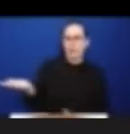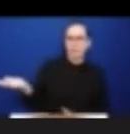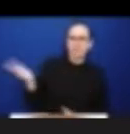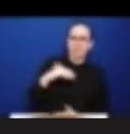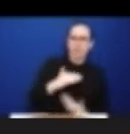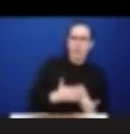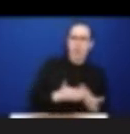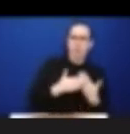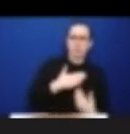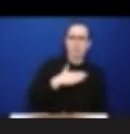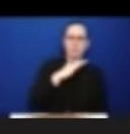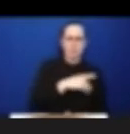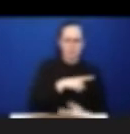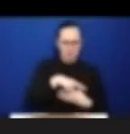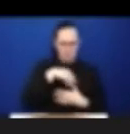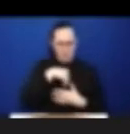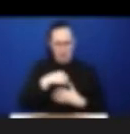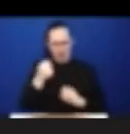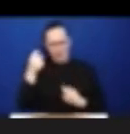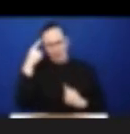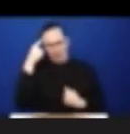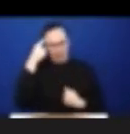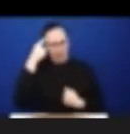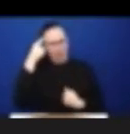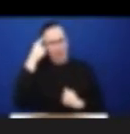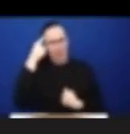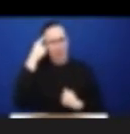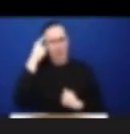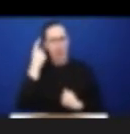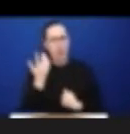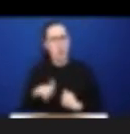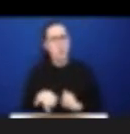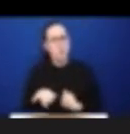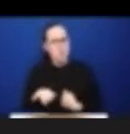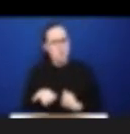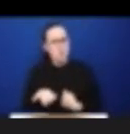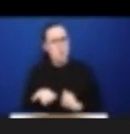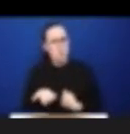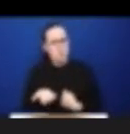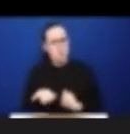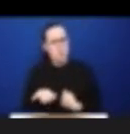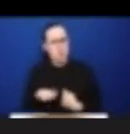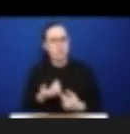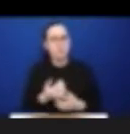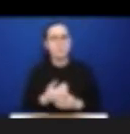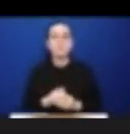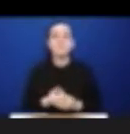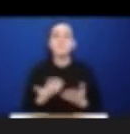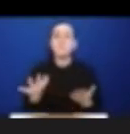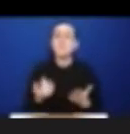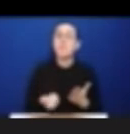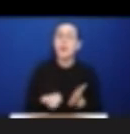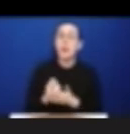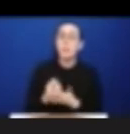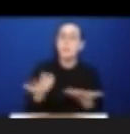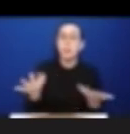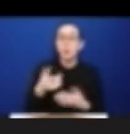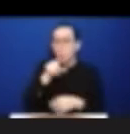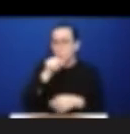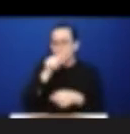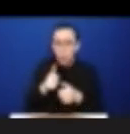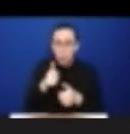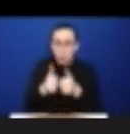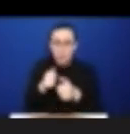situations. Twitter became a space for people to reach out and connect. When a young woman